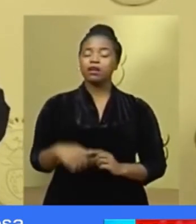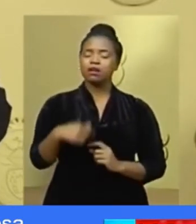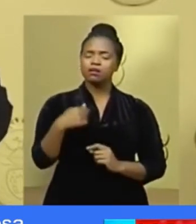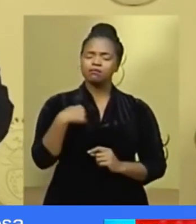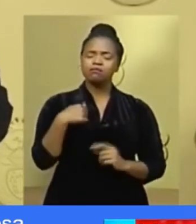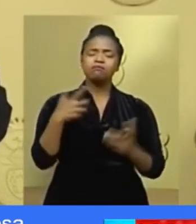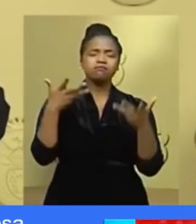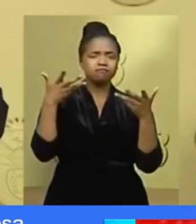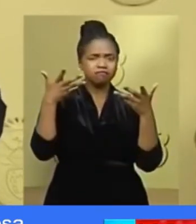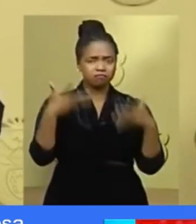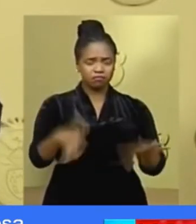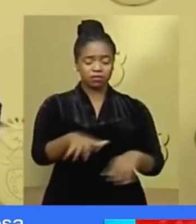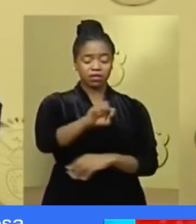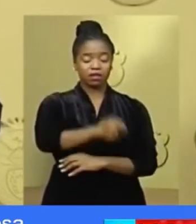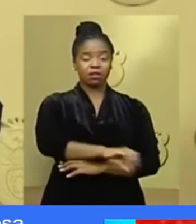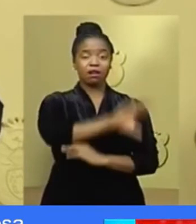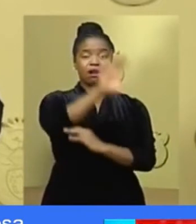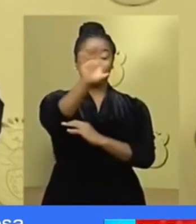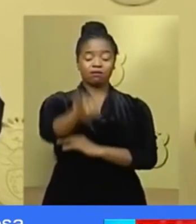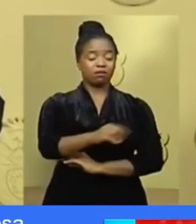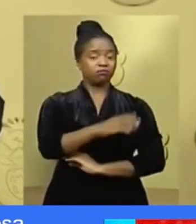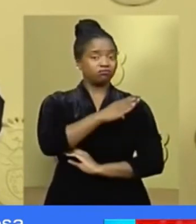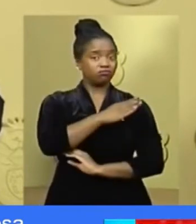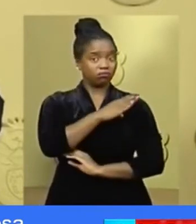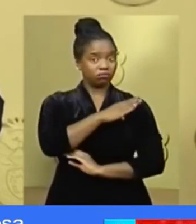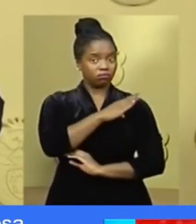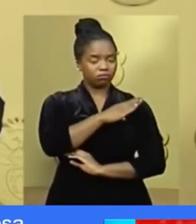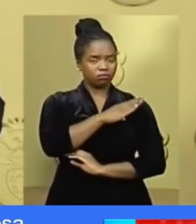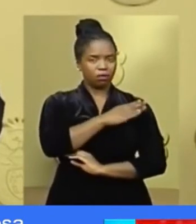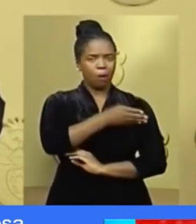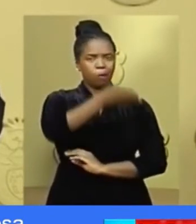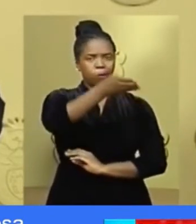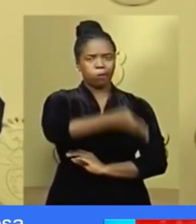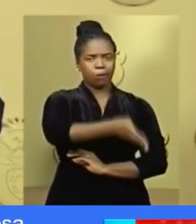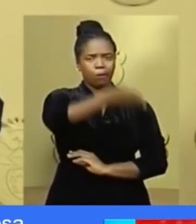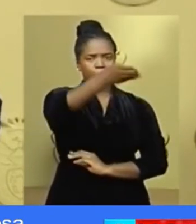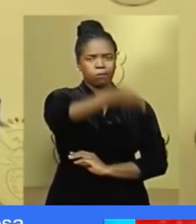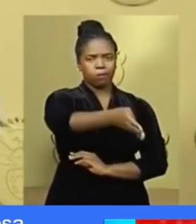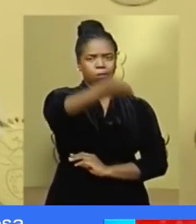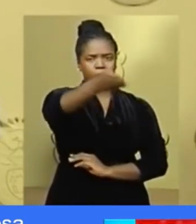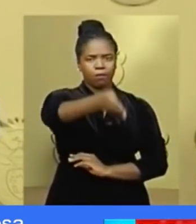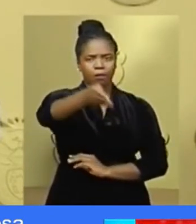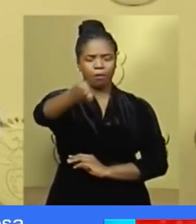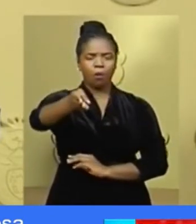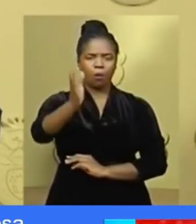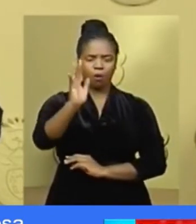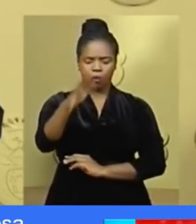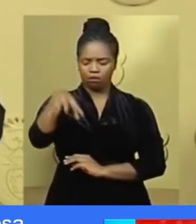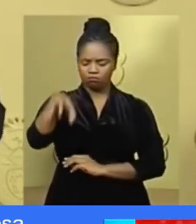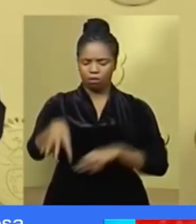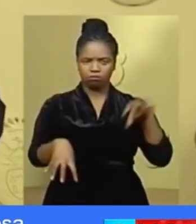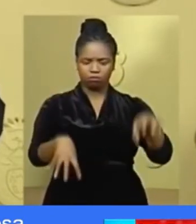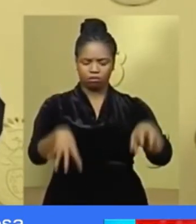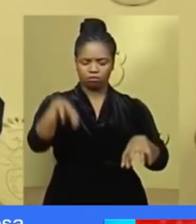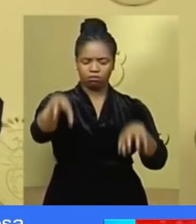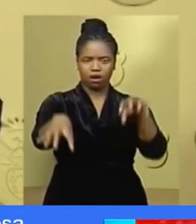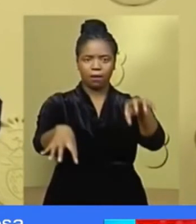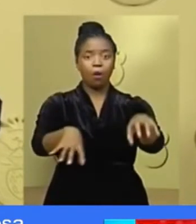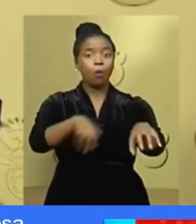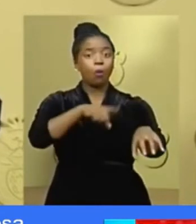directed the South African National Defense Force to be deployed to support the South African Police Service